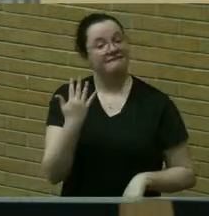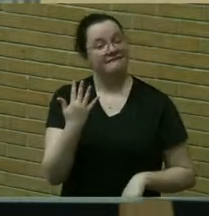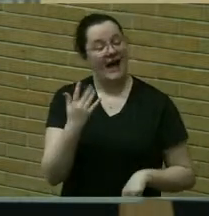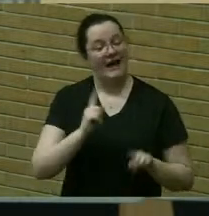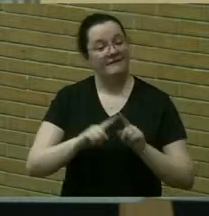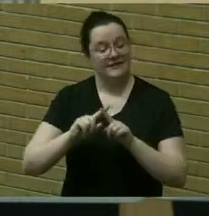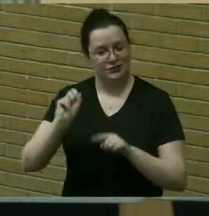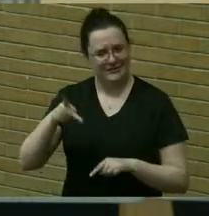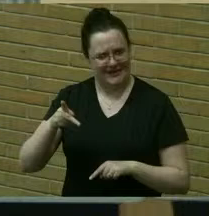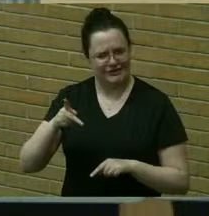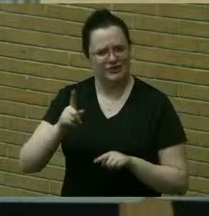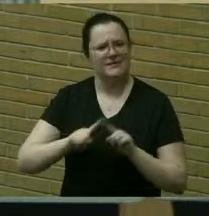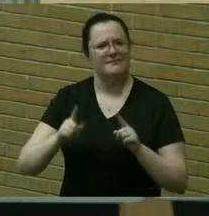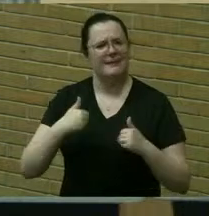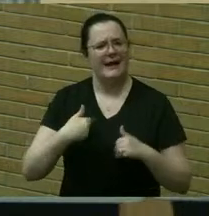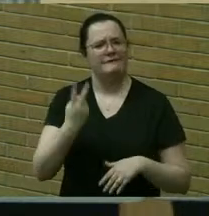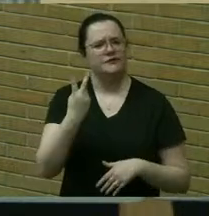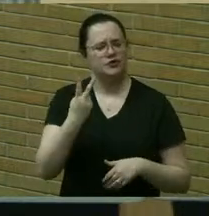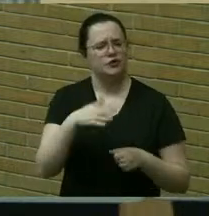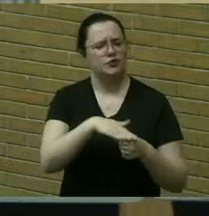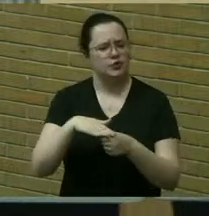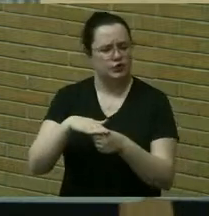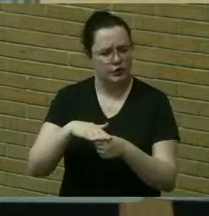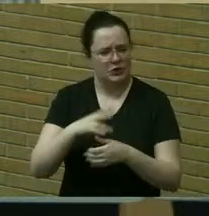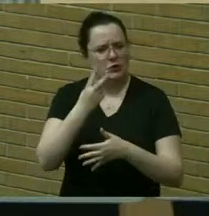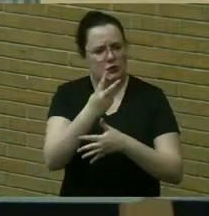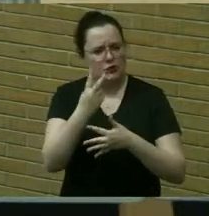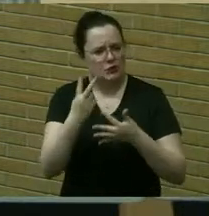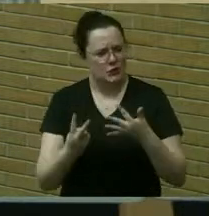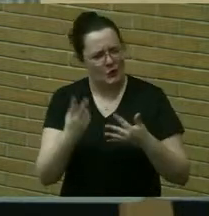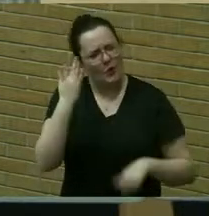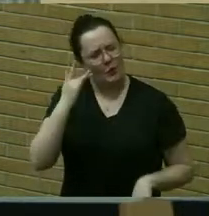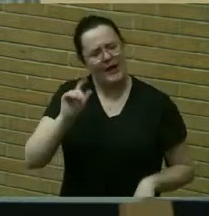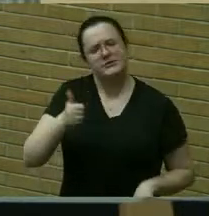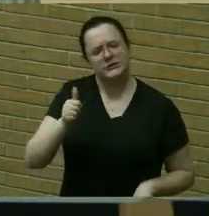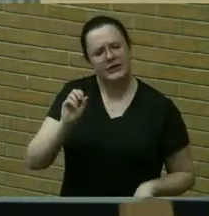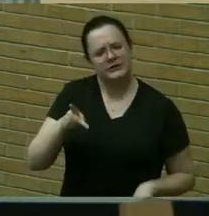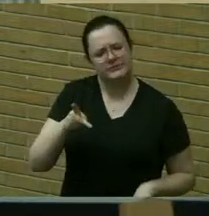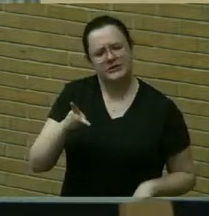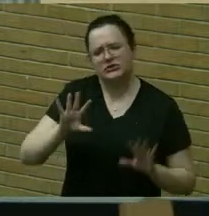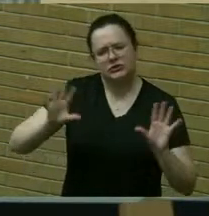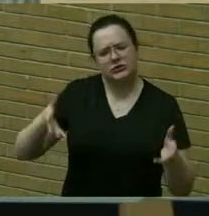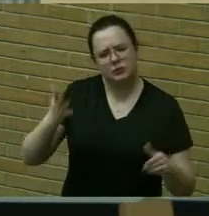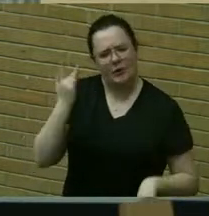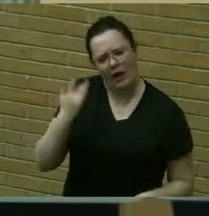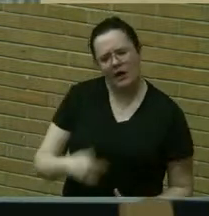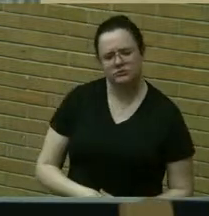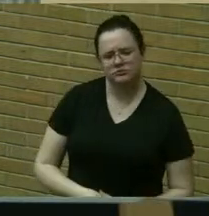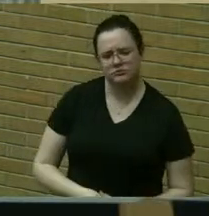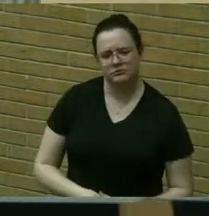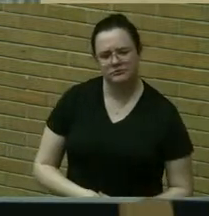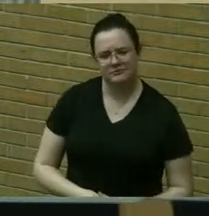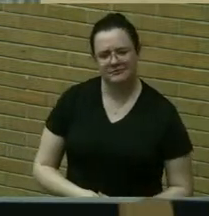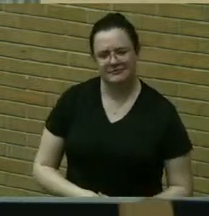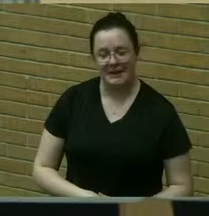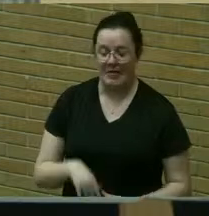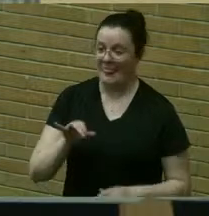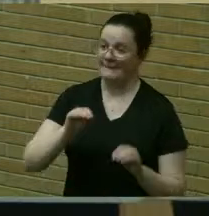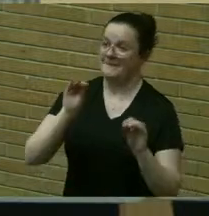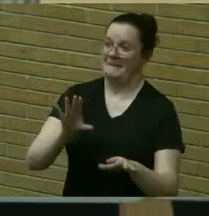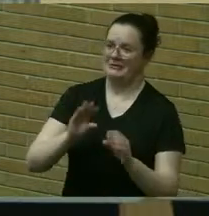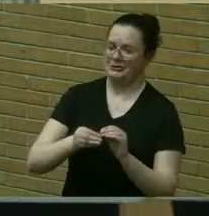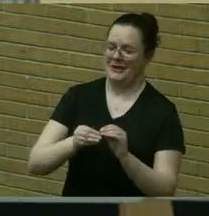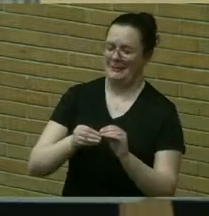species um the magic of having 10 um i i i